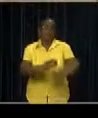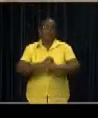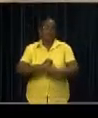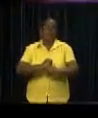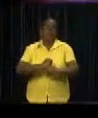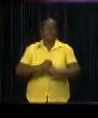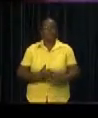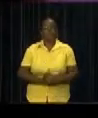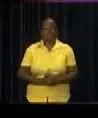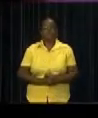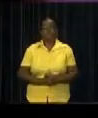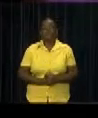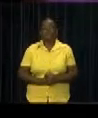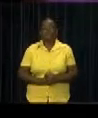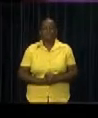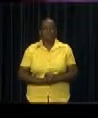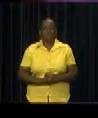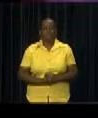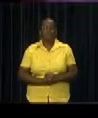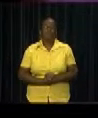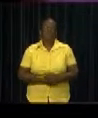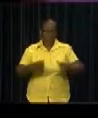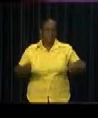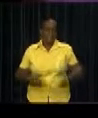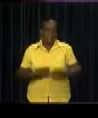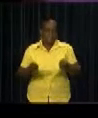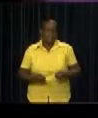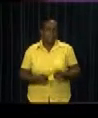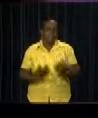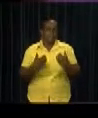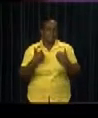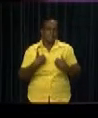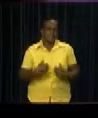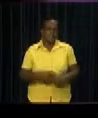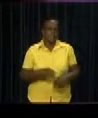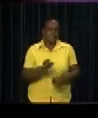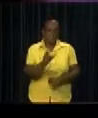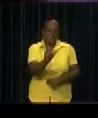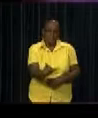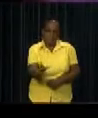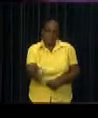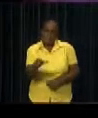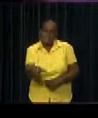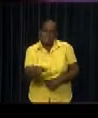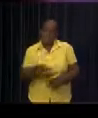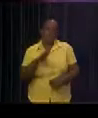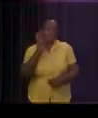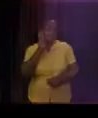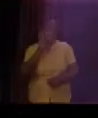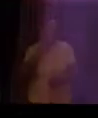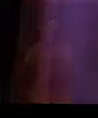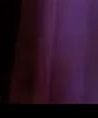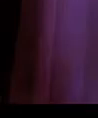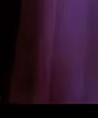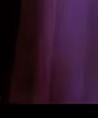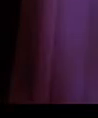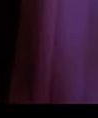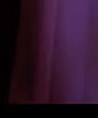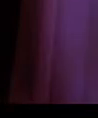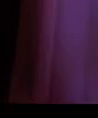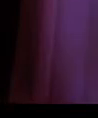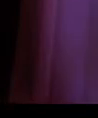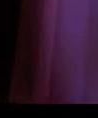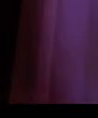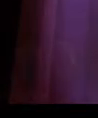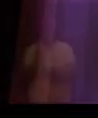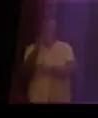recreation resorts the opportunity to contribute to a safe place where people can linger and relax. Other